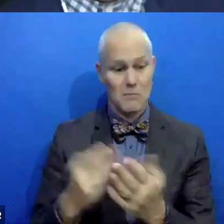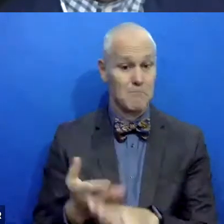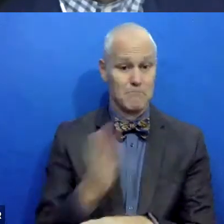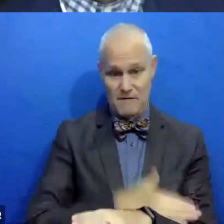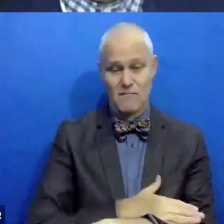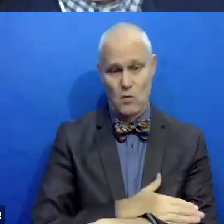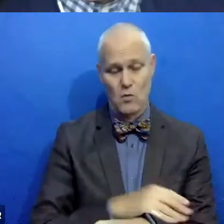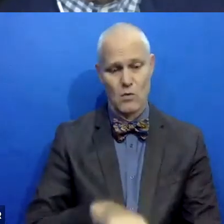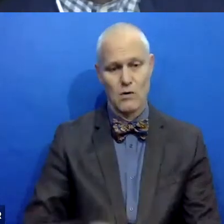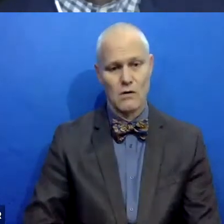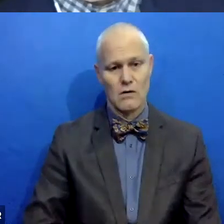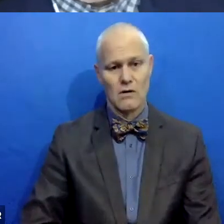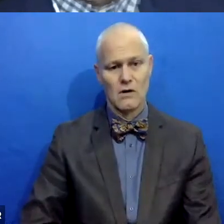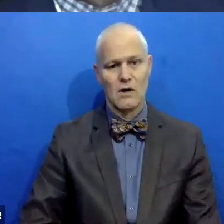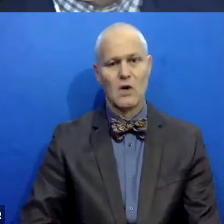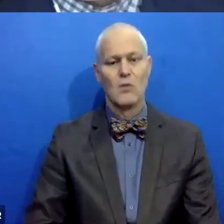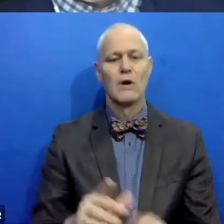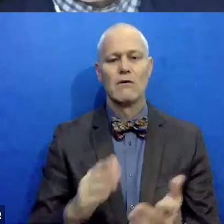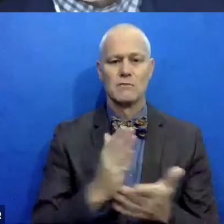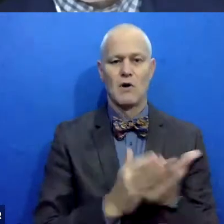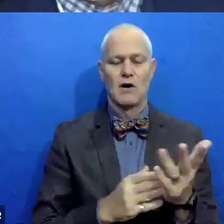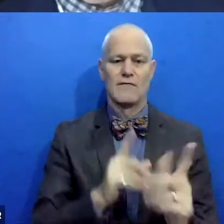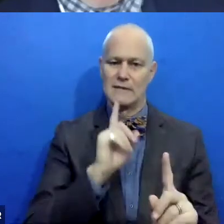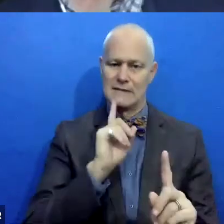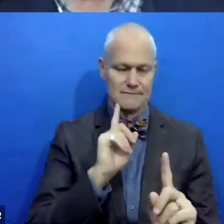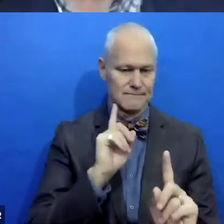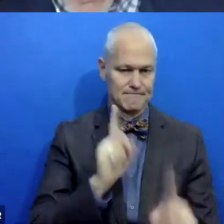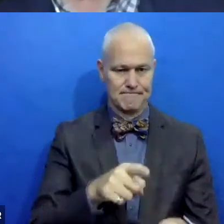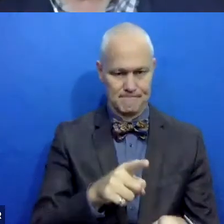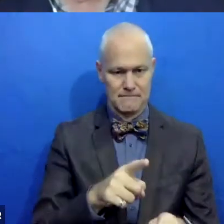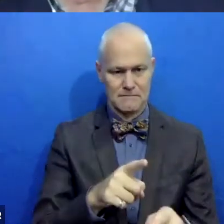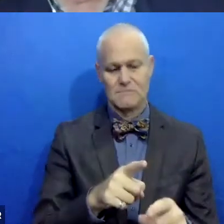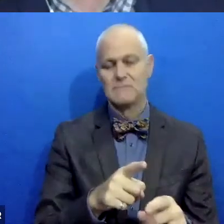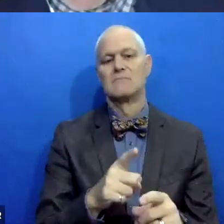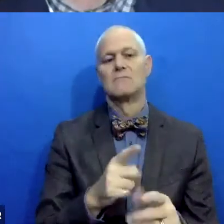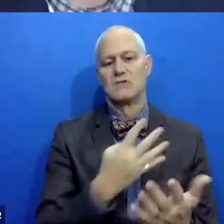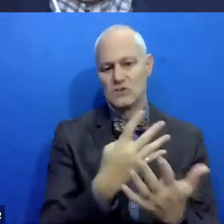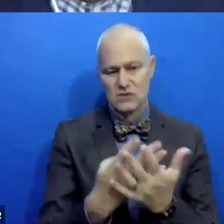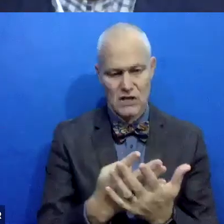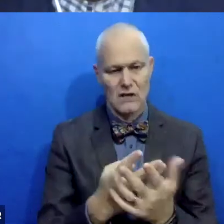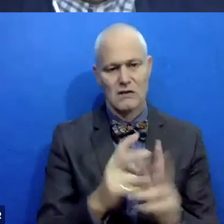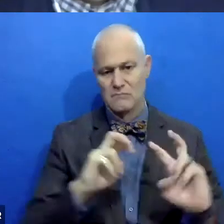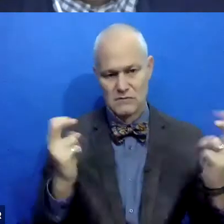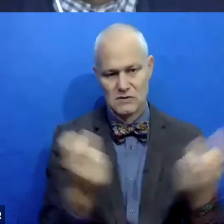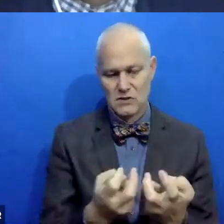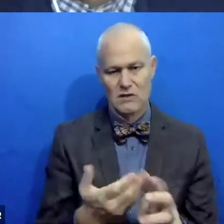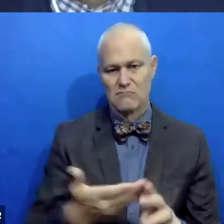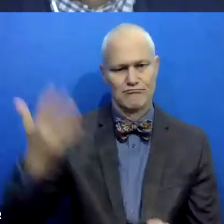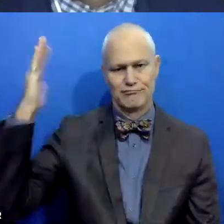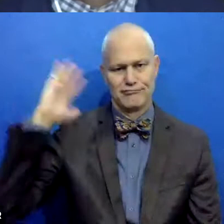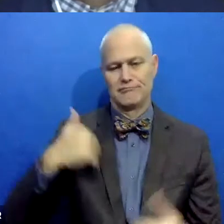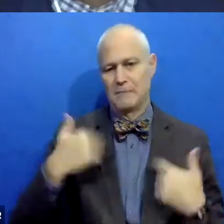it was a, when it was a sentencing circle focus. That was far enough before my time. Uh, I should know and I, I just don't.